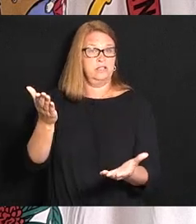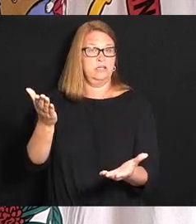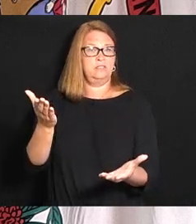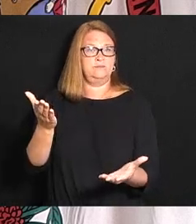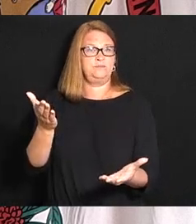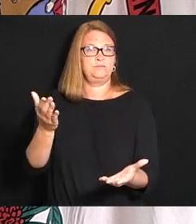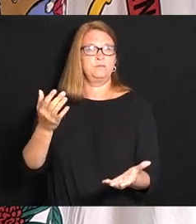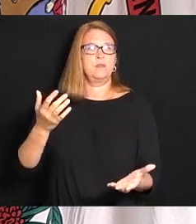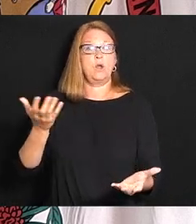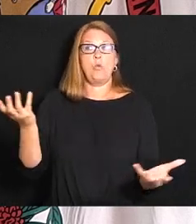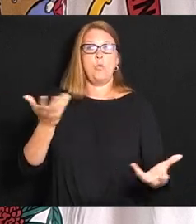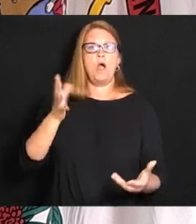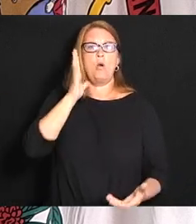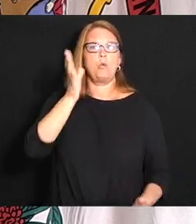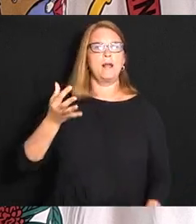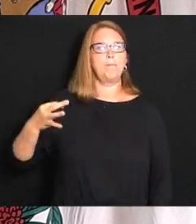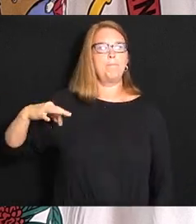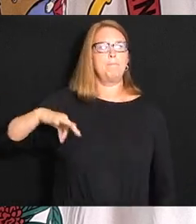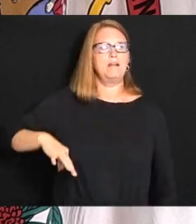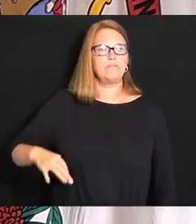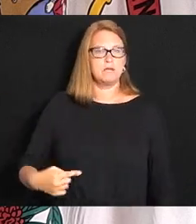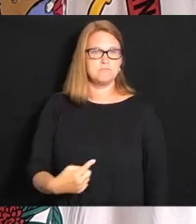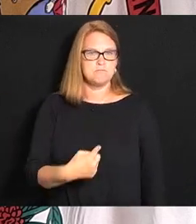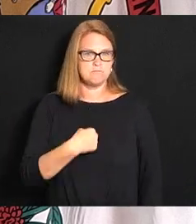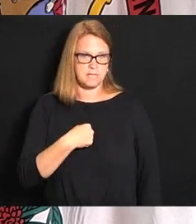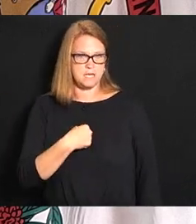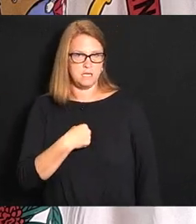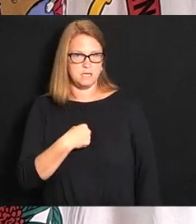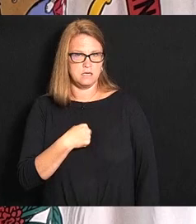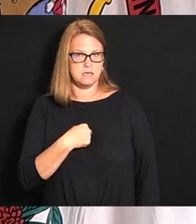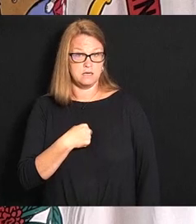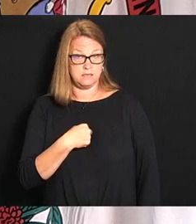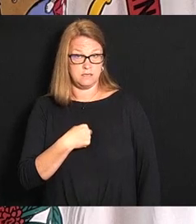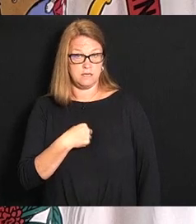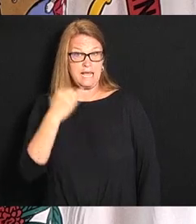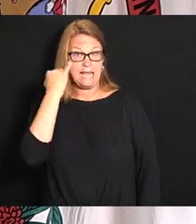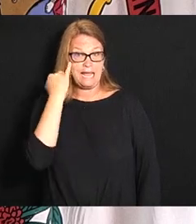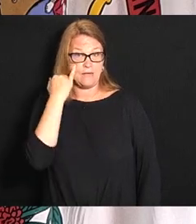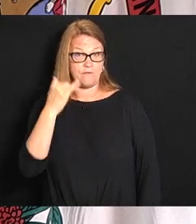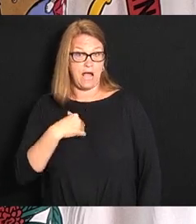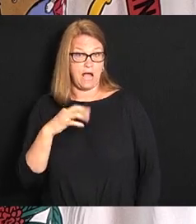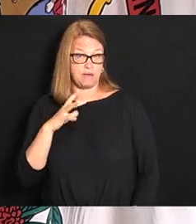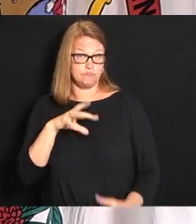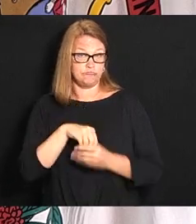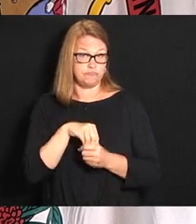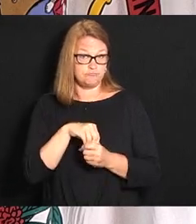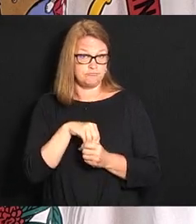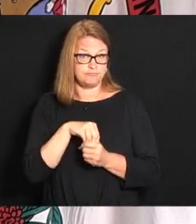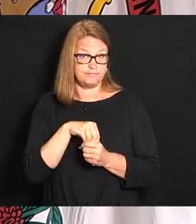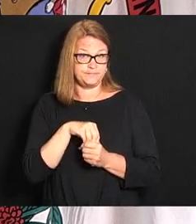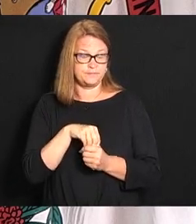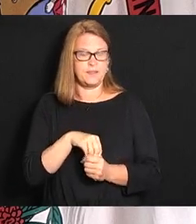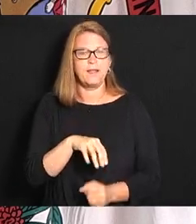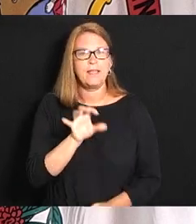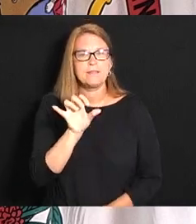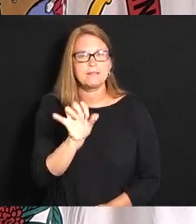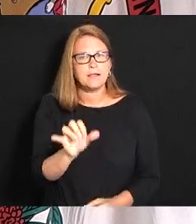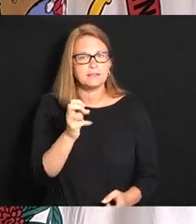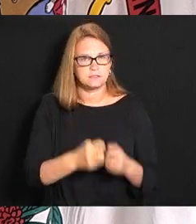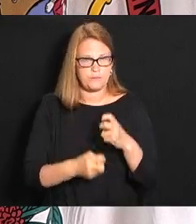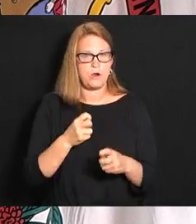to gain me or what is it going to hurt me as a politician that's the problem